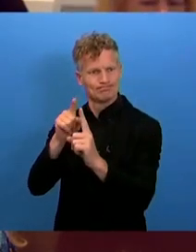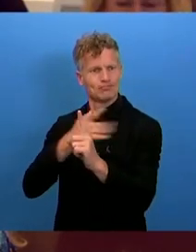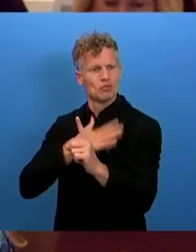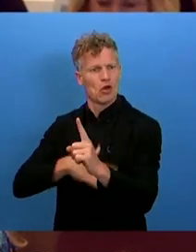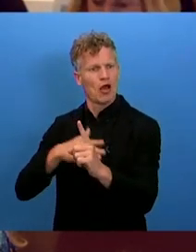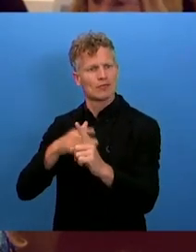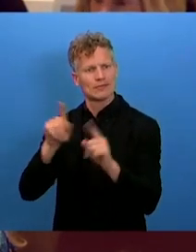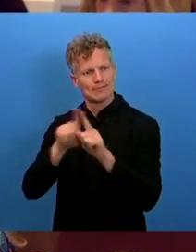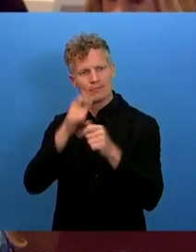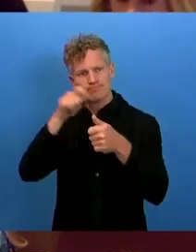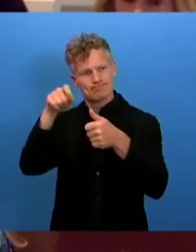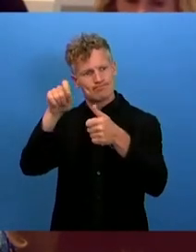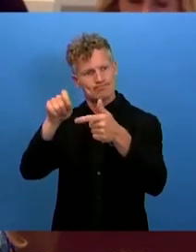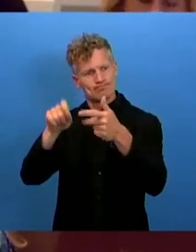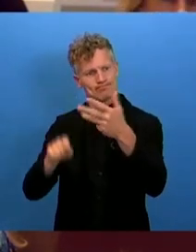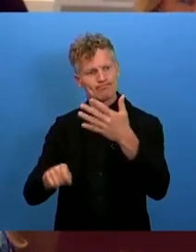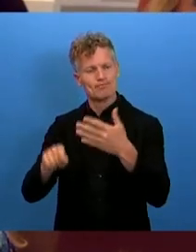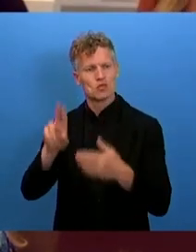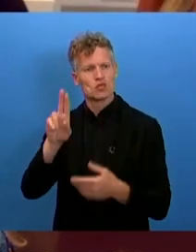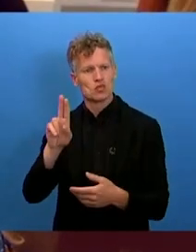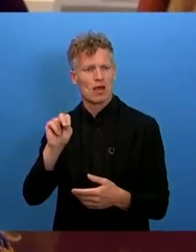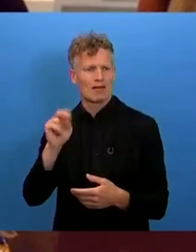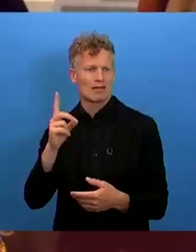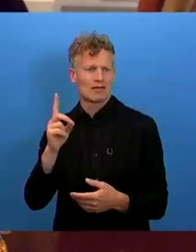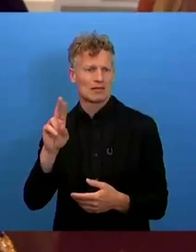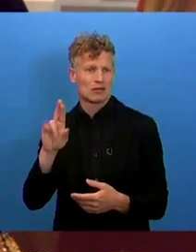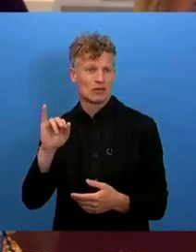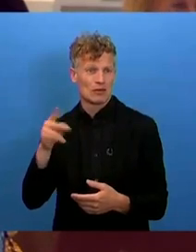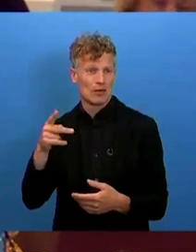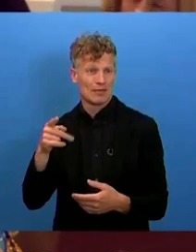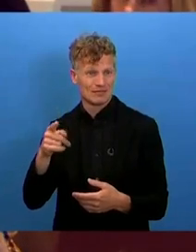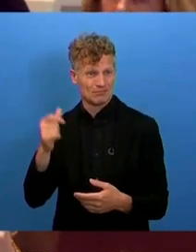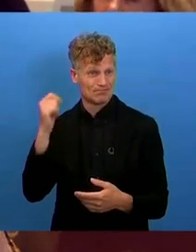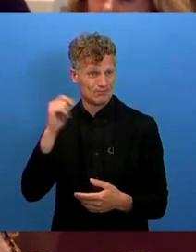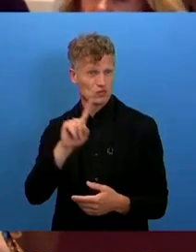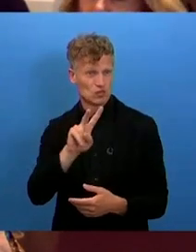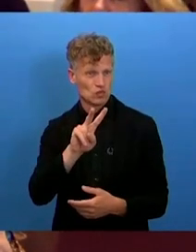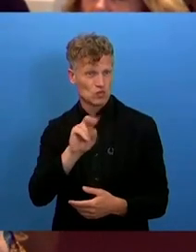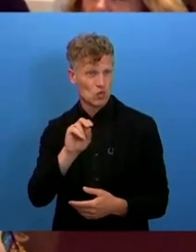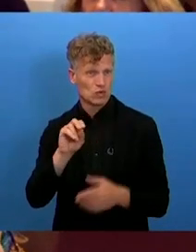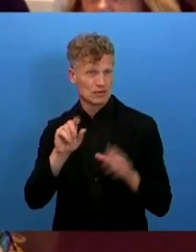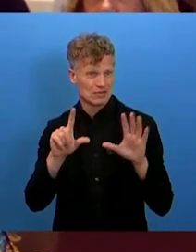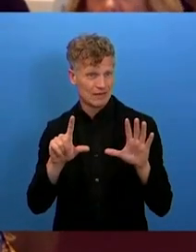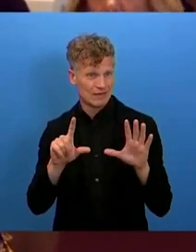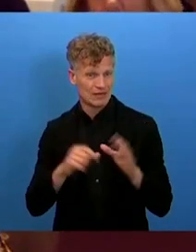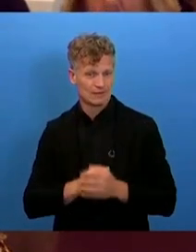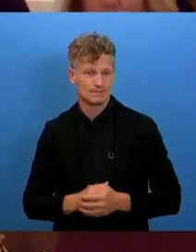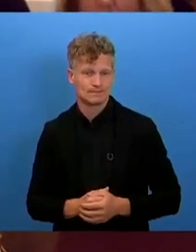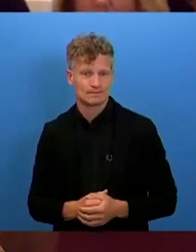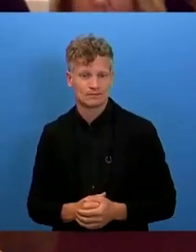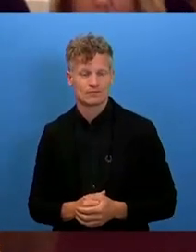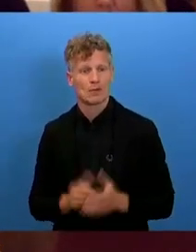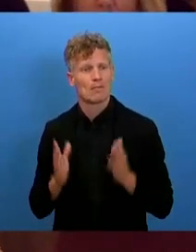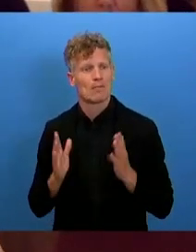2007, a date and declaration that should be enshrined in snow, reflecting the change views of